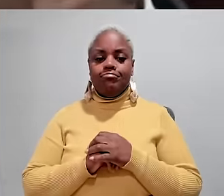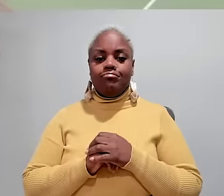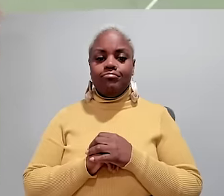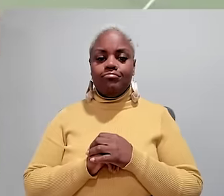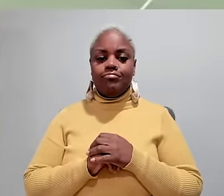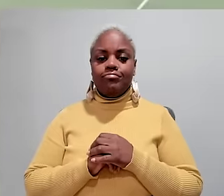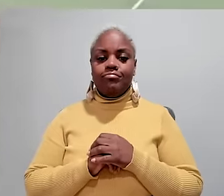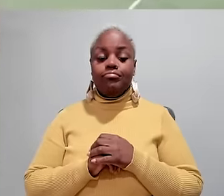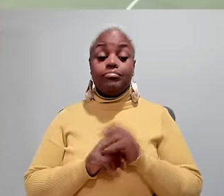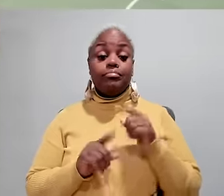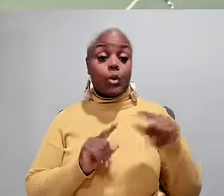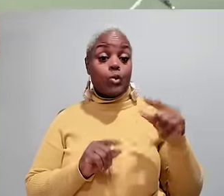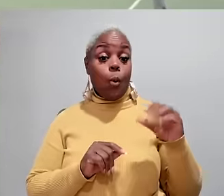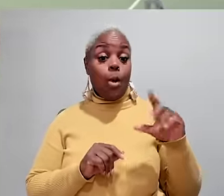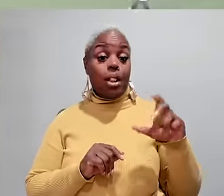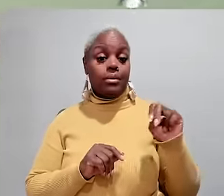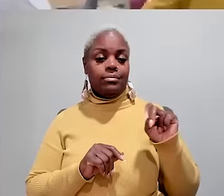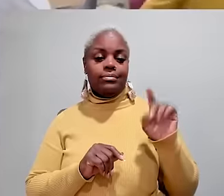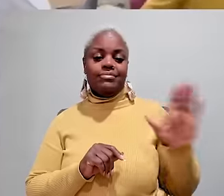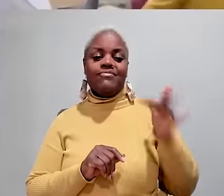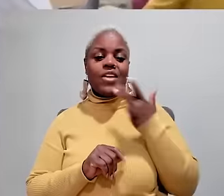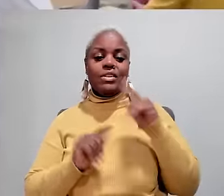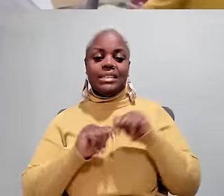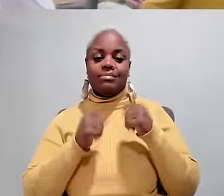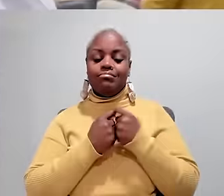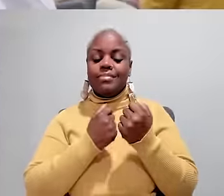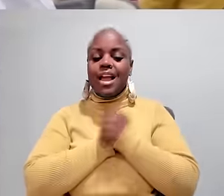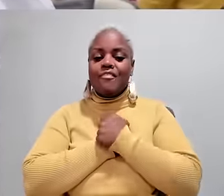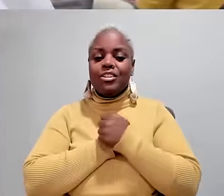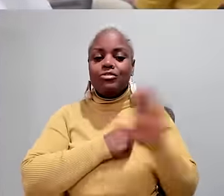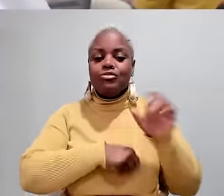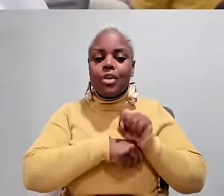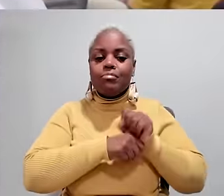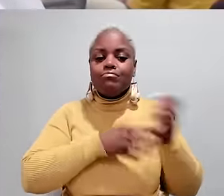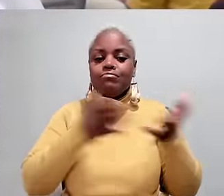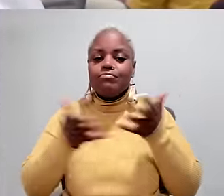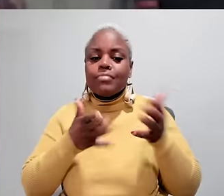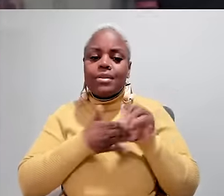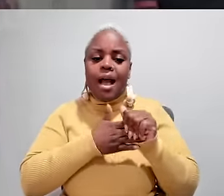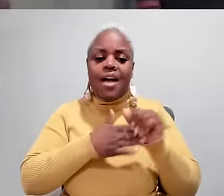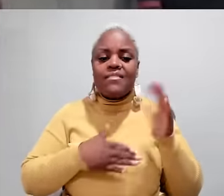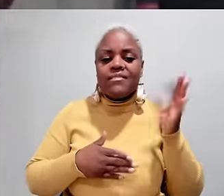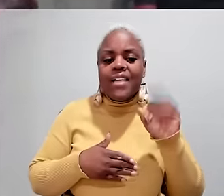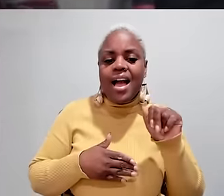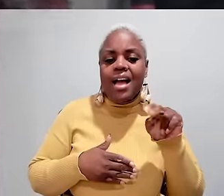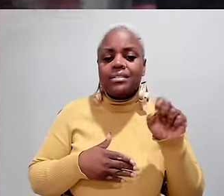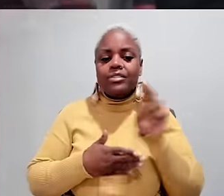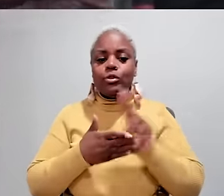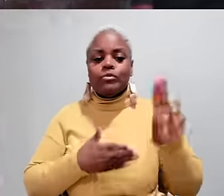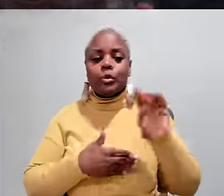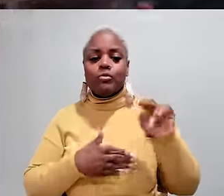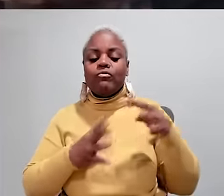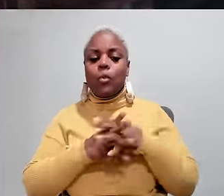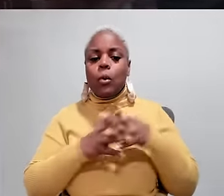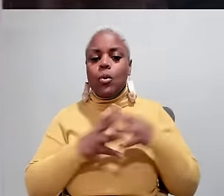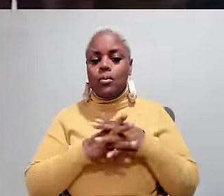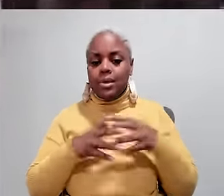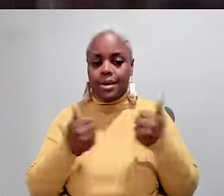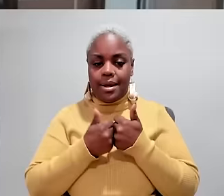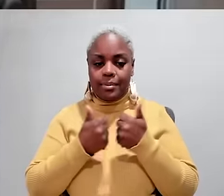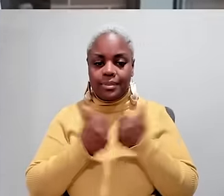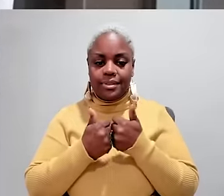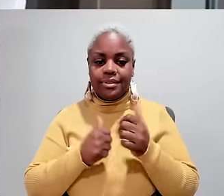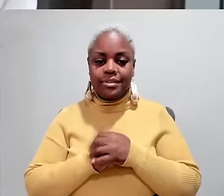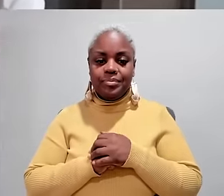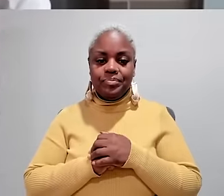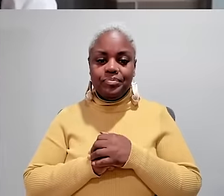sports. But the Gophers are one of his favorite teams. He loves his job greeting and guiding fans